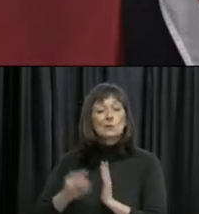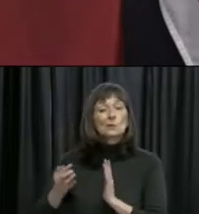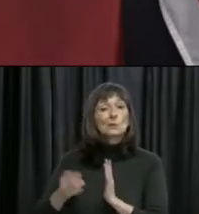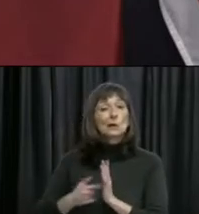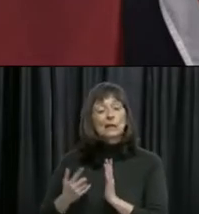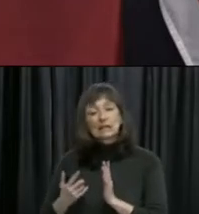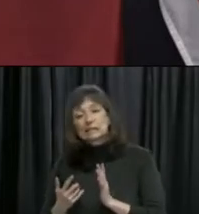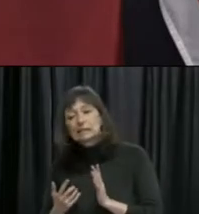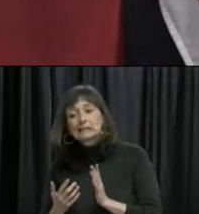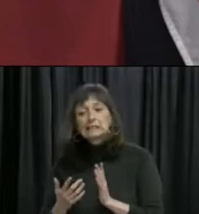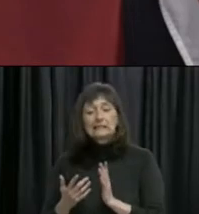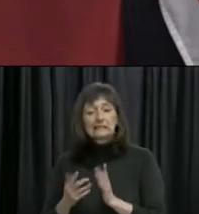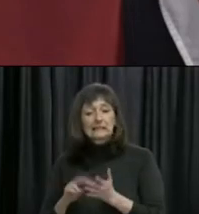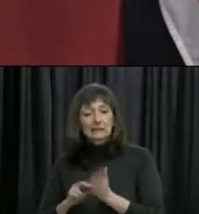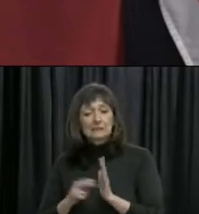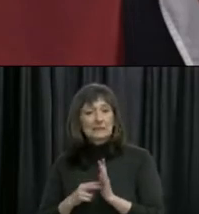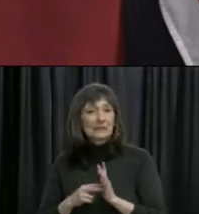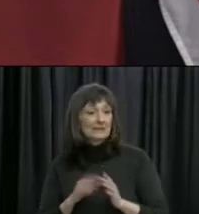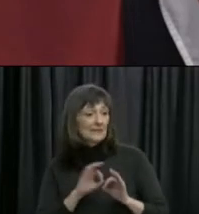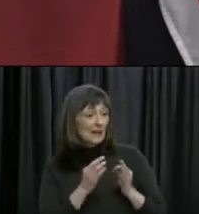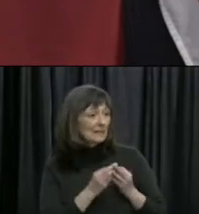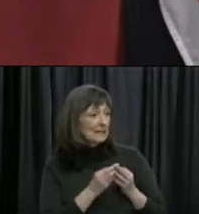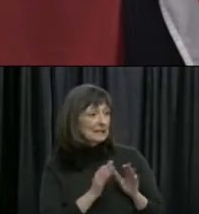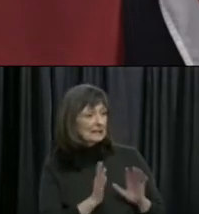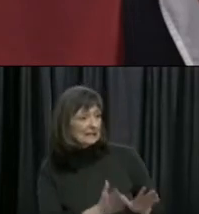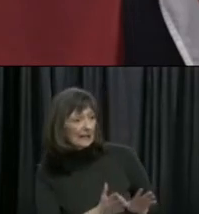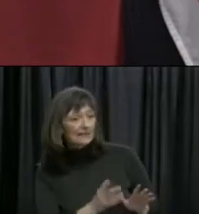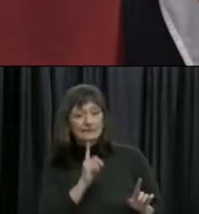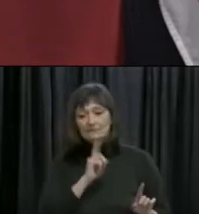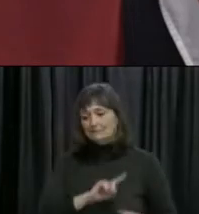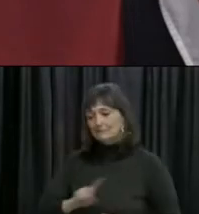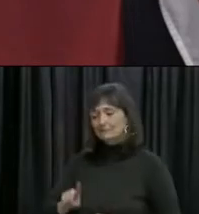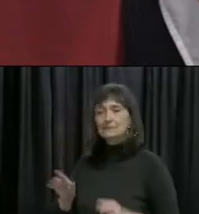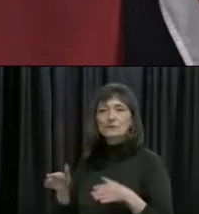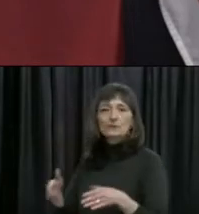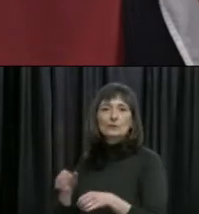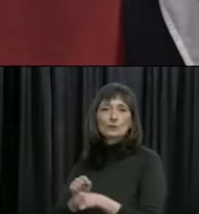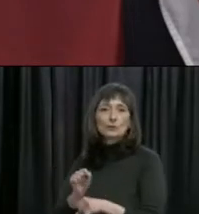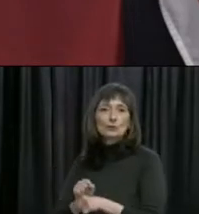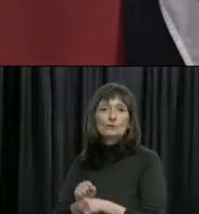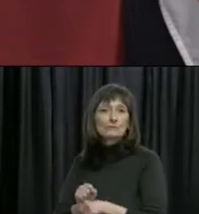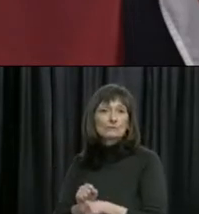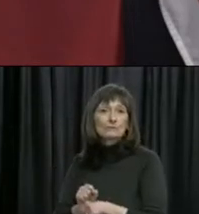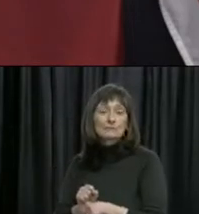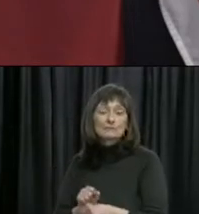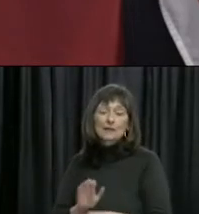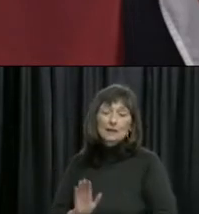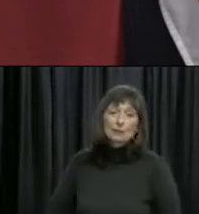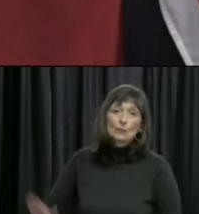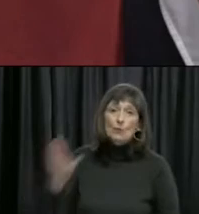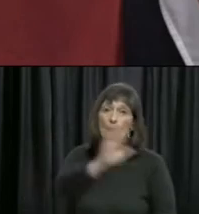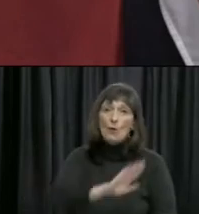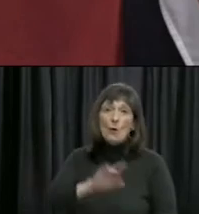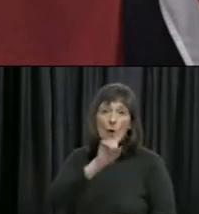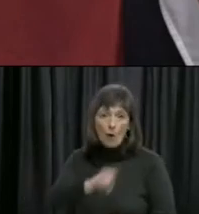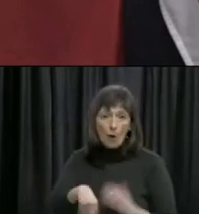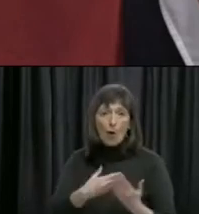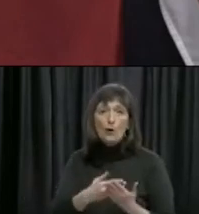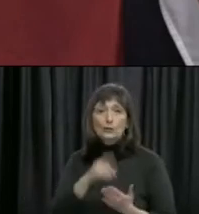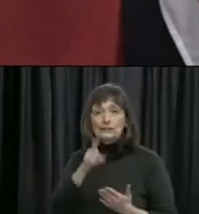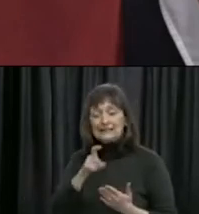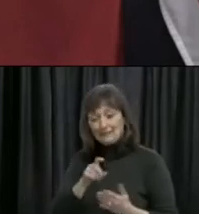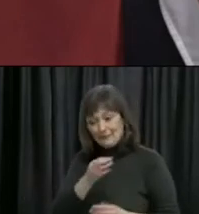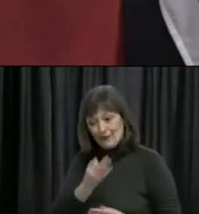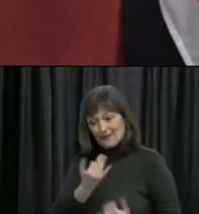takes them away from many hours with their family, and I think all of us will, as Newfoundlanders and Labradorians, we'll take this Friday